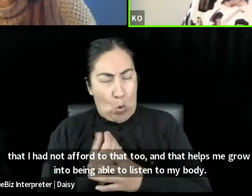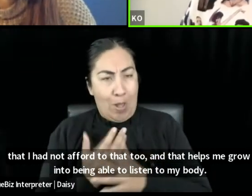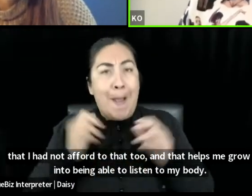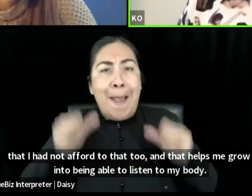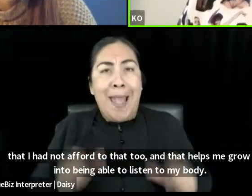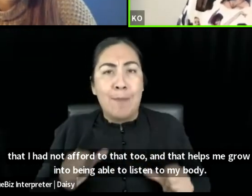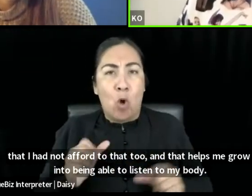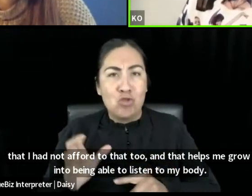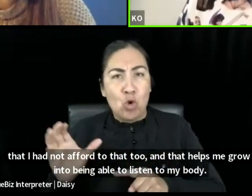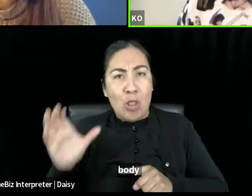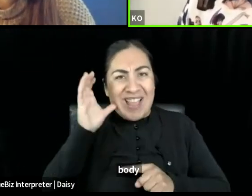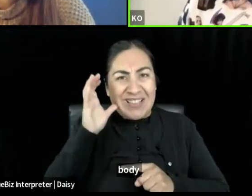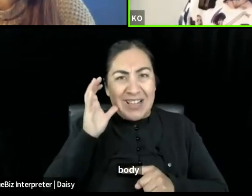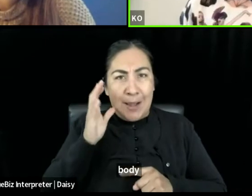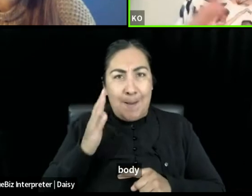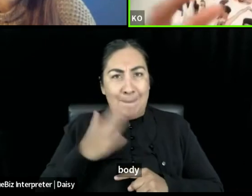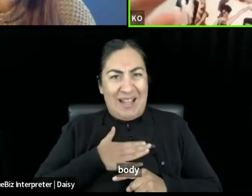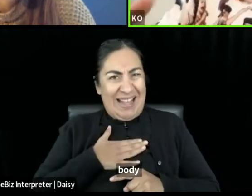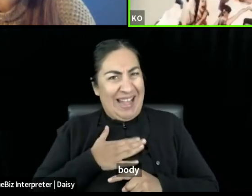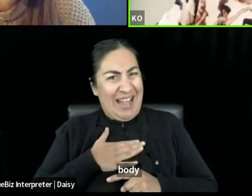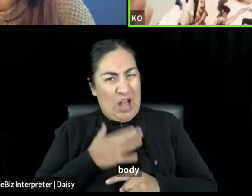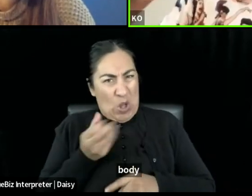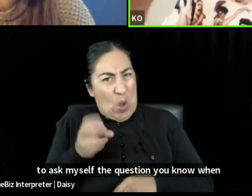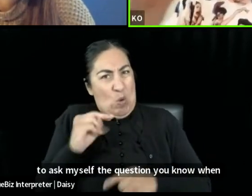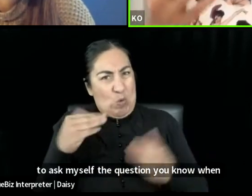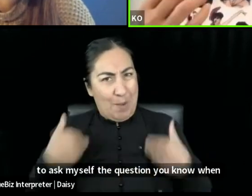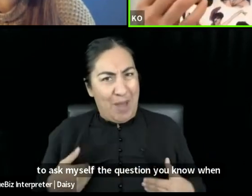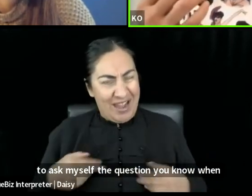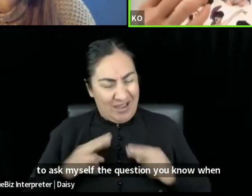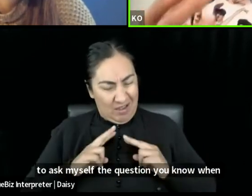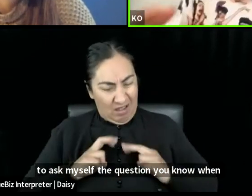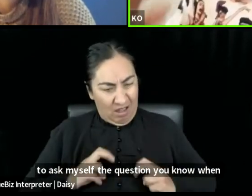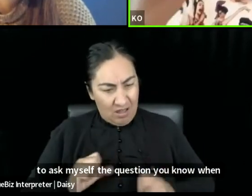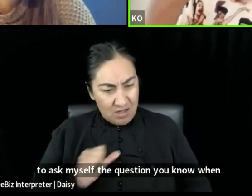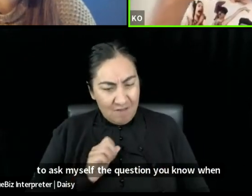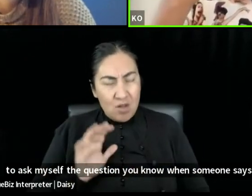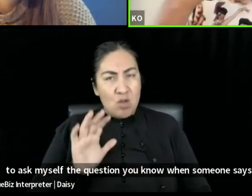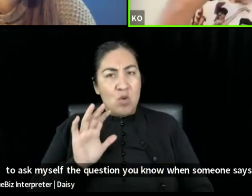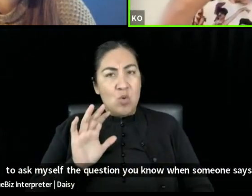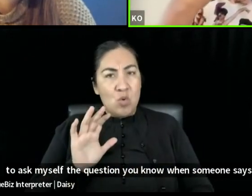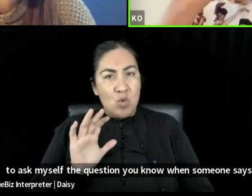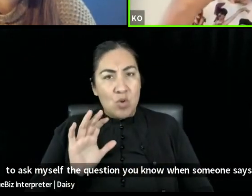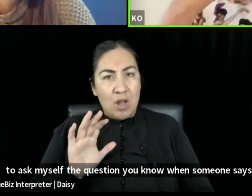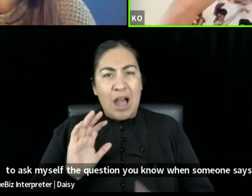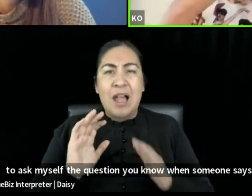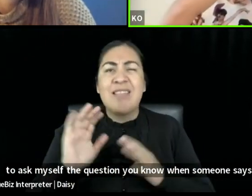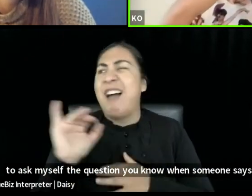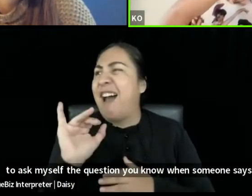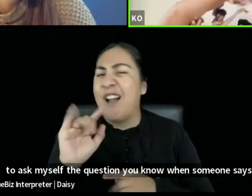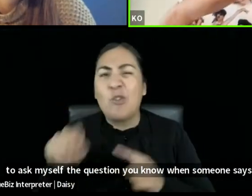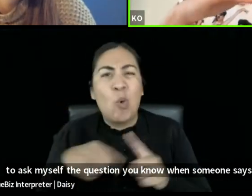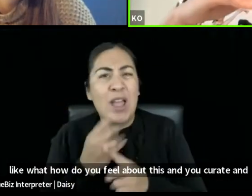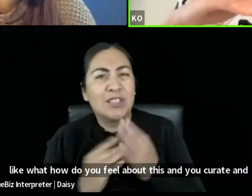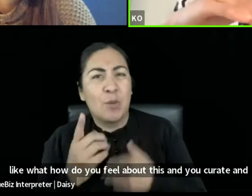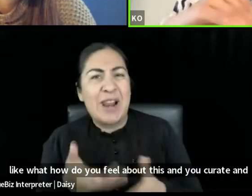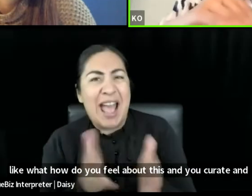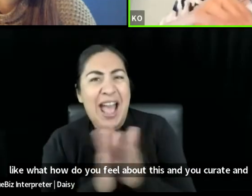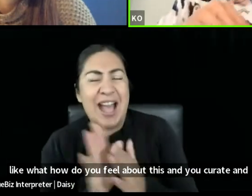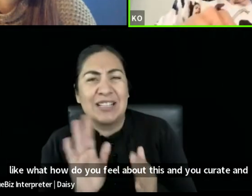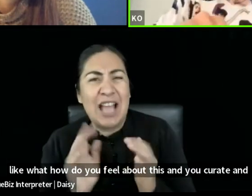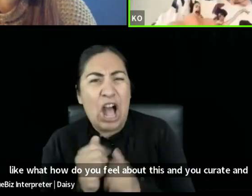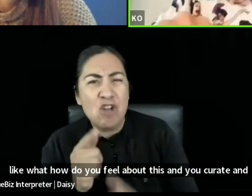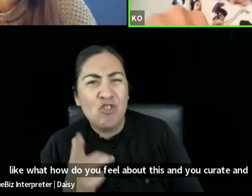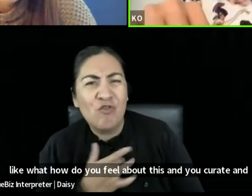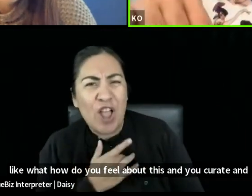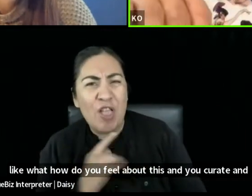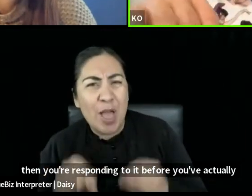to ask myself the question, you know, when someone says like, well, how do you feel about this? And you hear it and then you're responding to it before you've